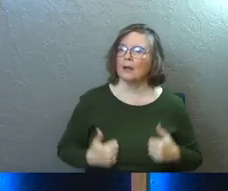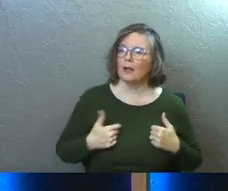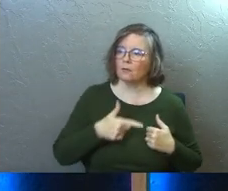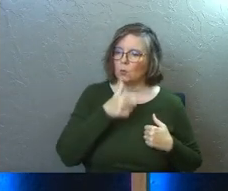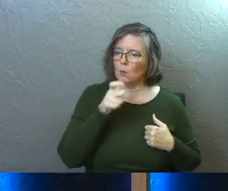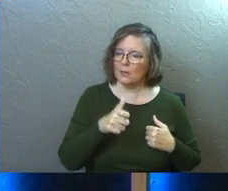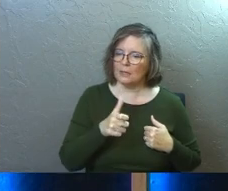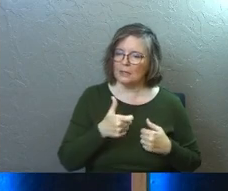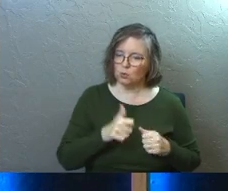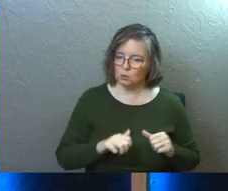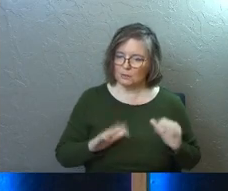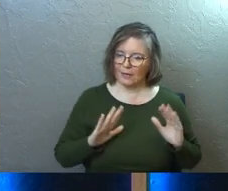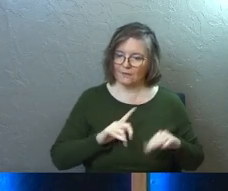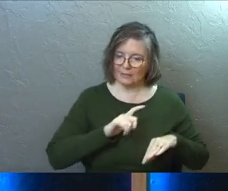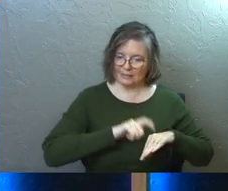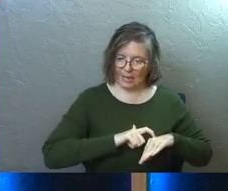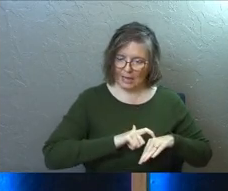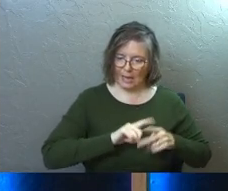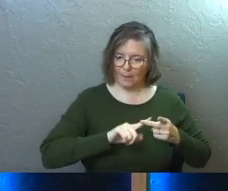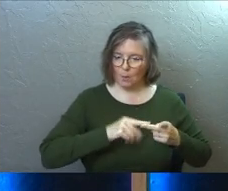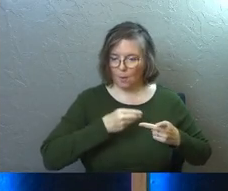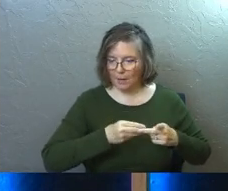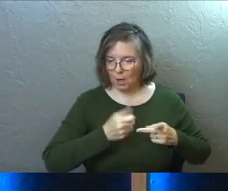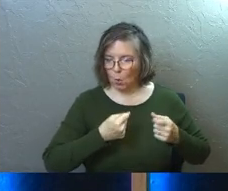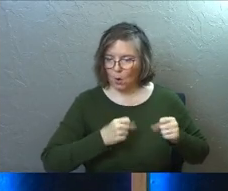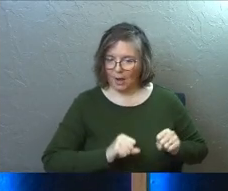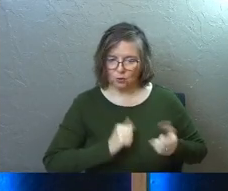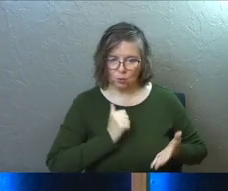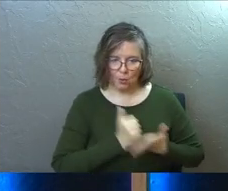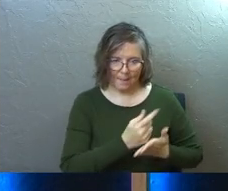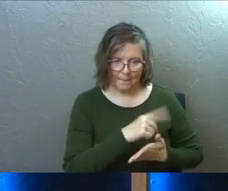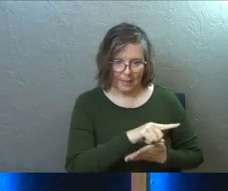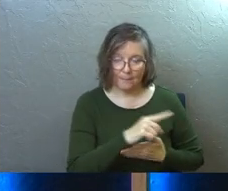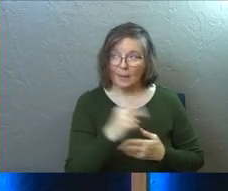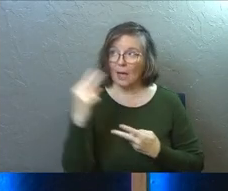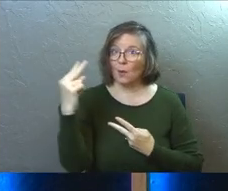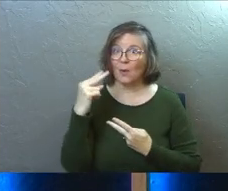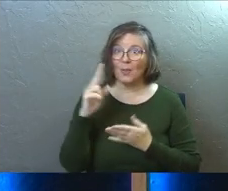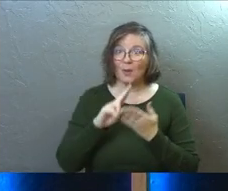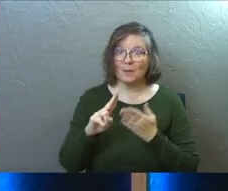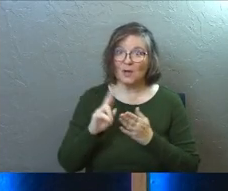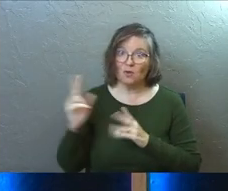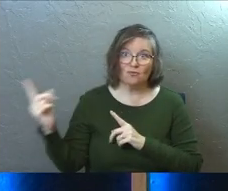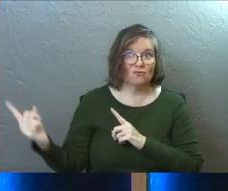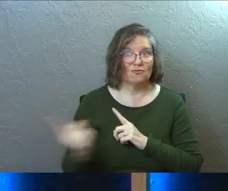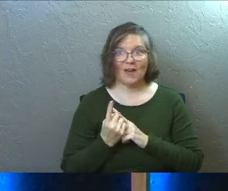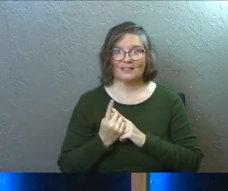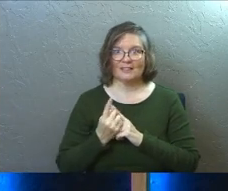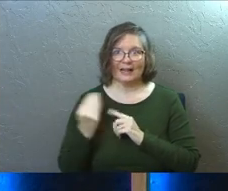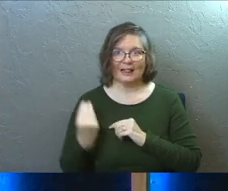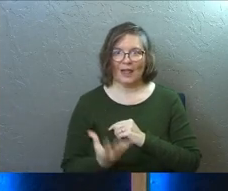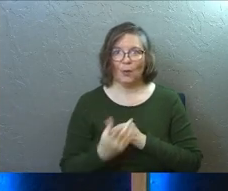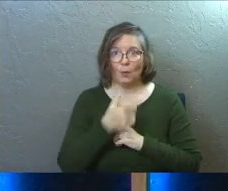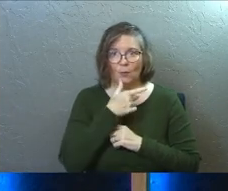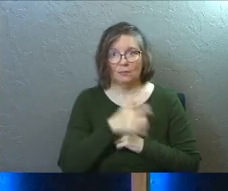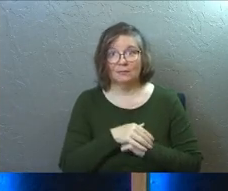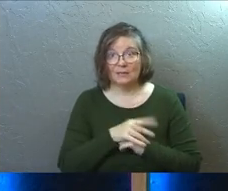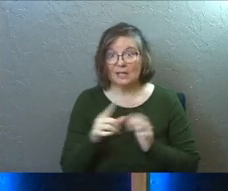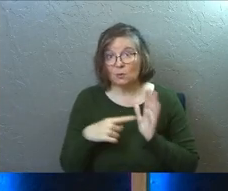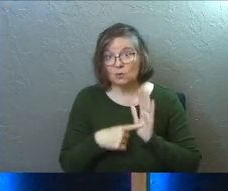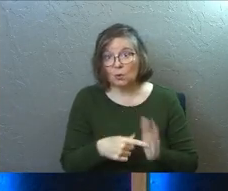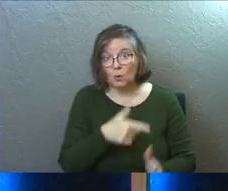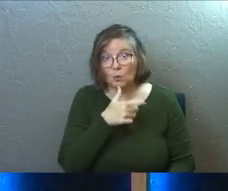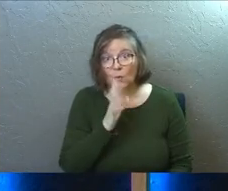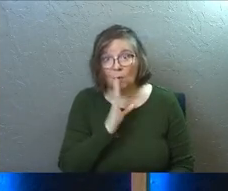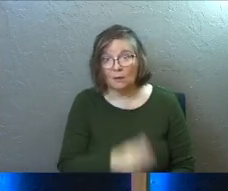life who I need to sacrifice time or money or effort for and watch the Holy Spirit rush to you. He'll show